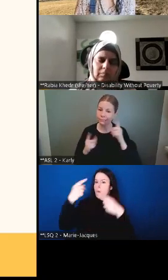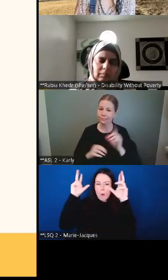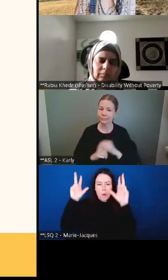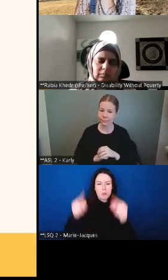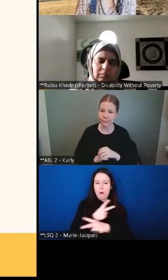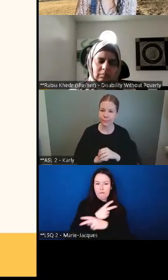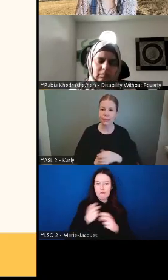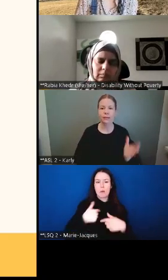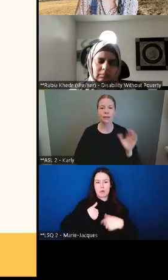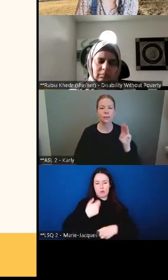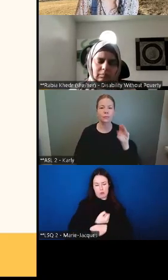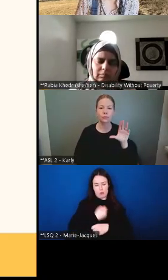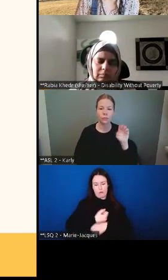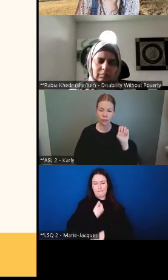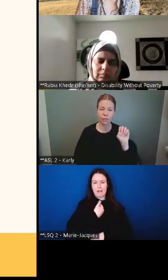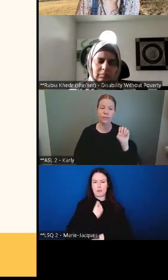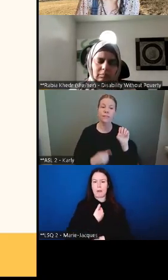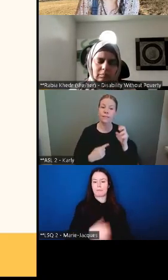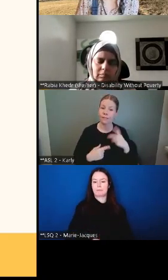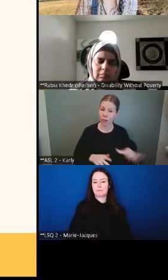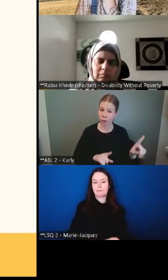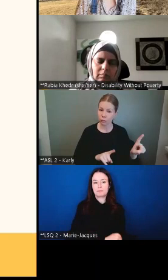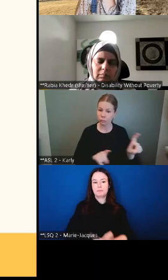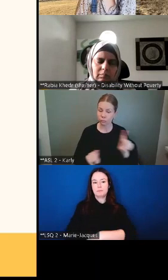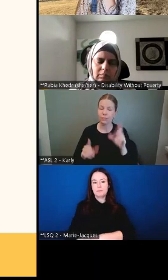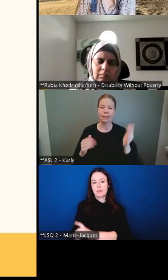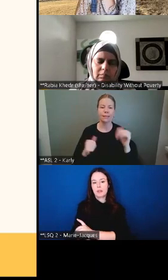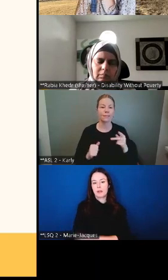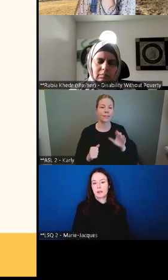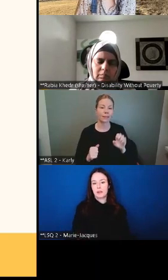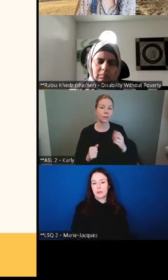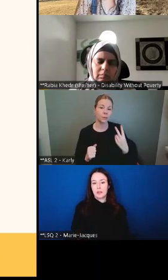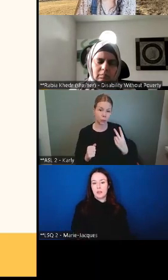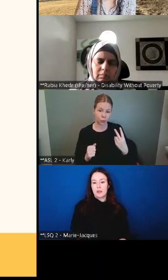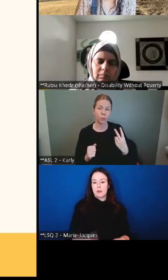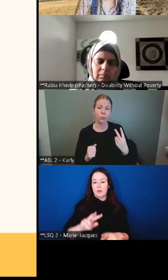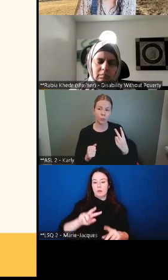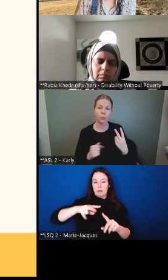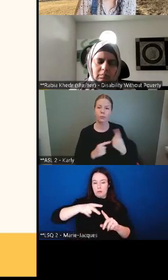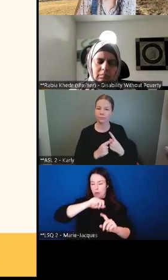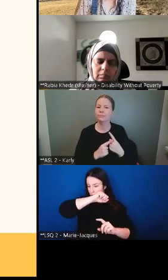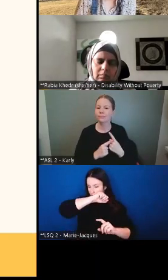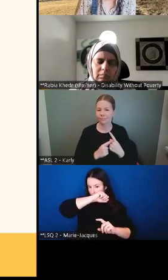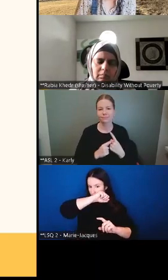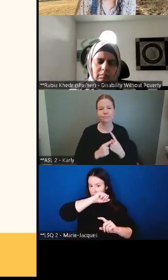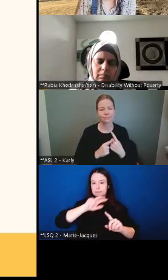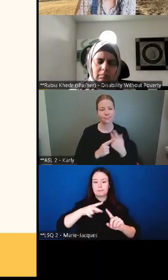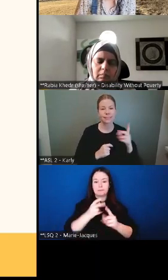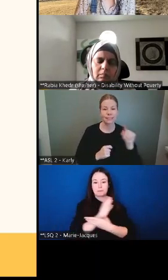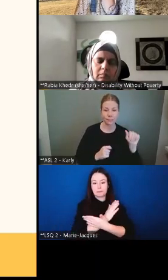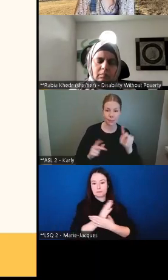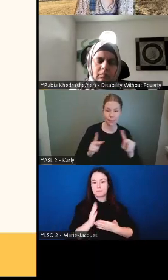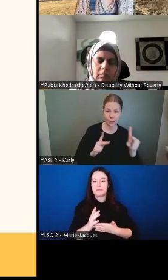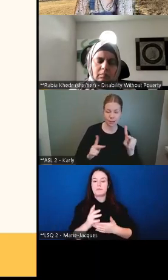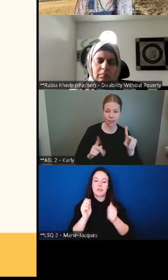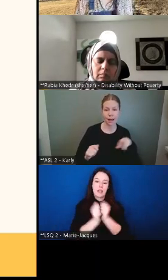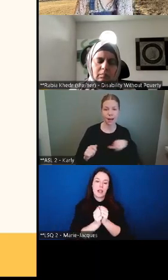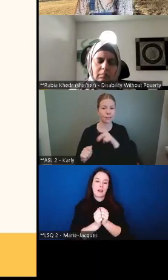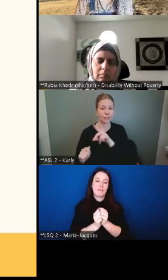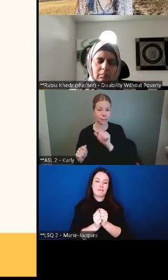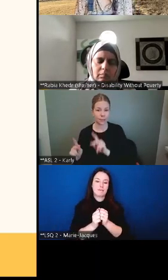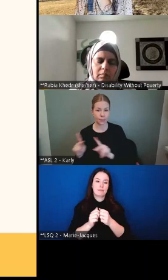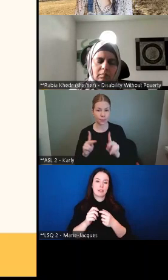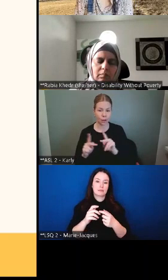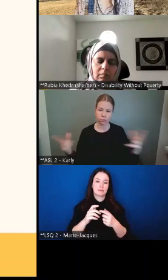and that was only disabled people took part. Disabled people talking to disabled people. We